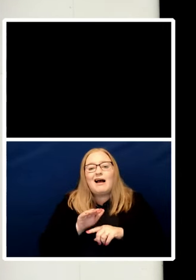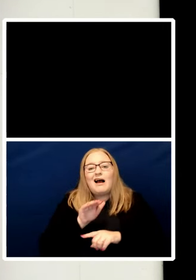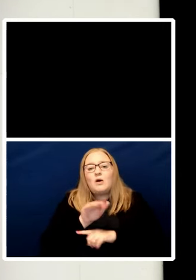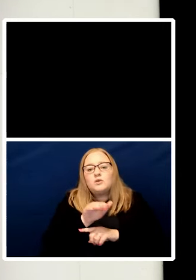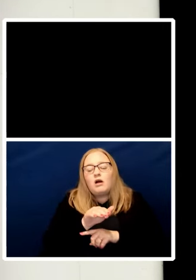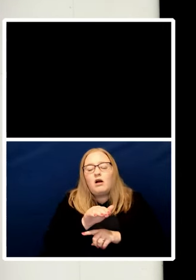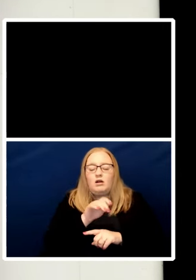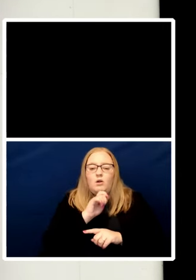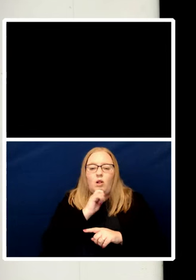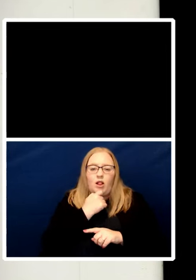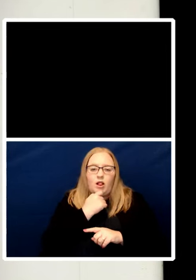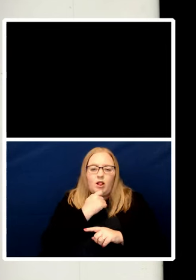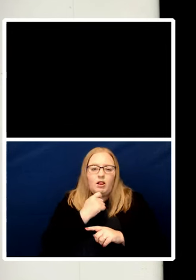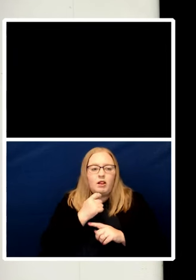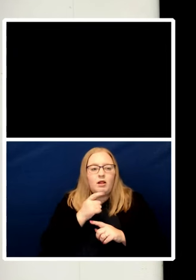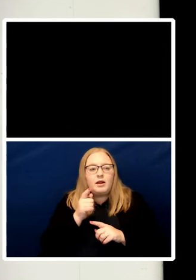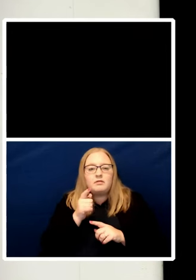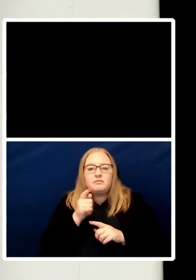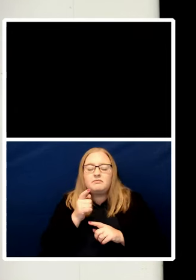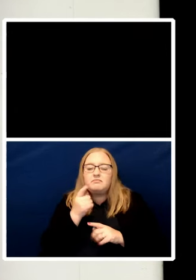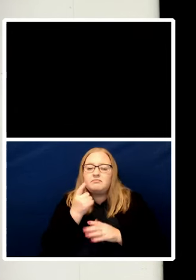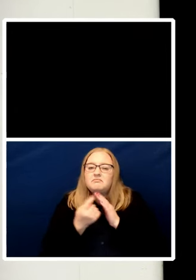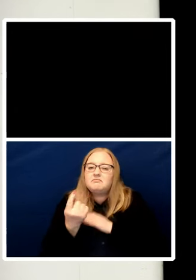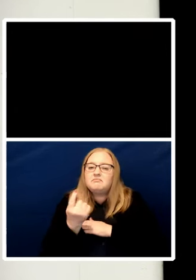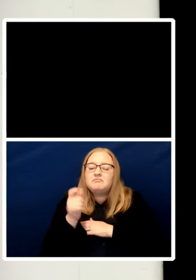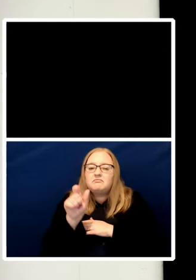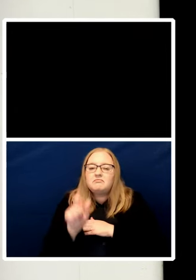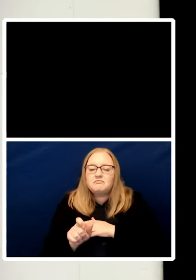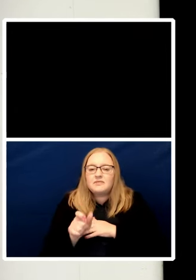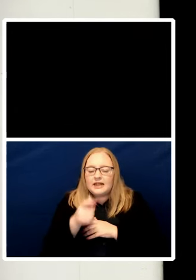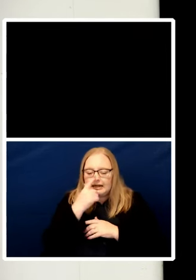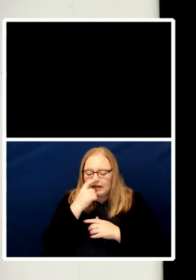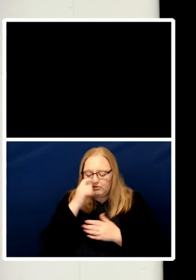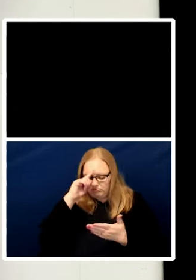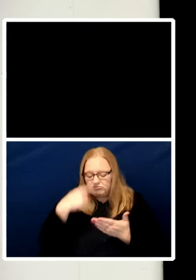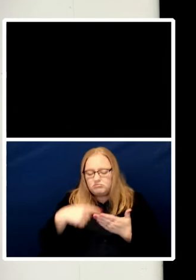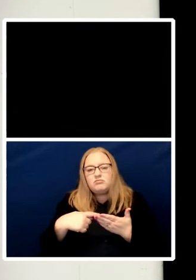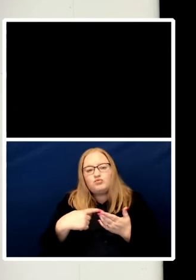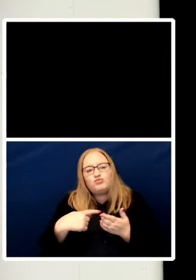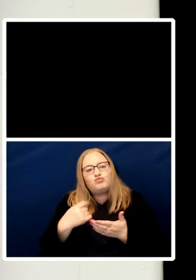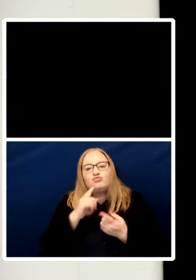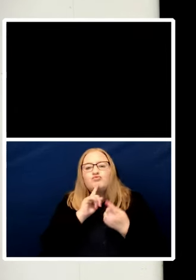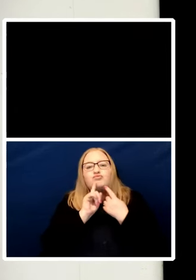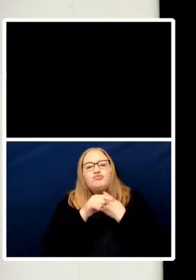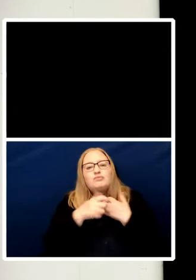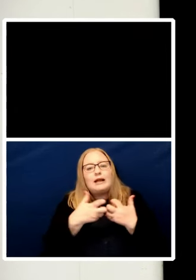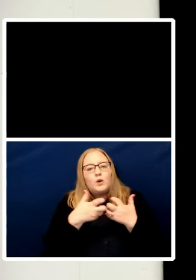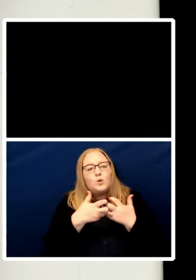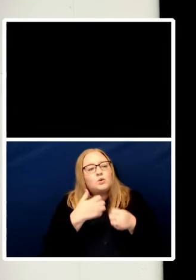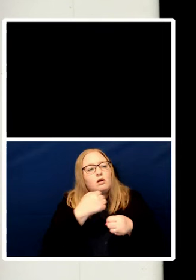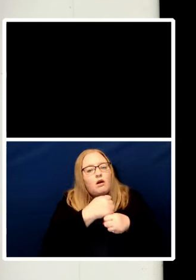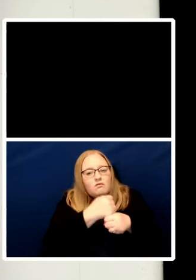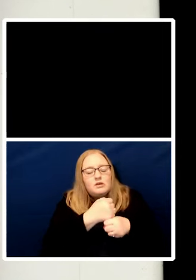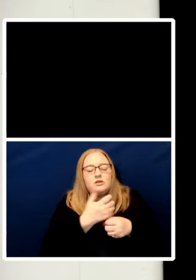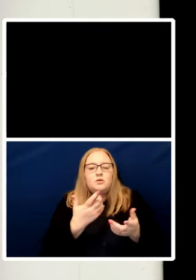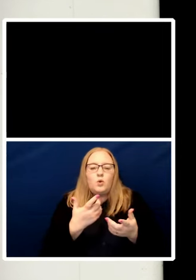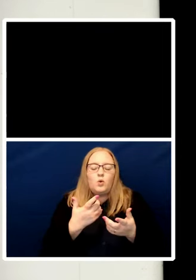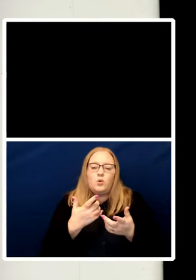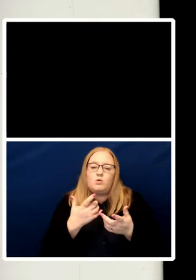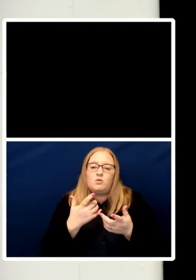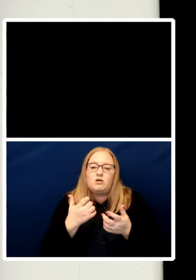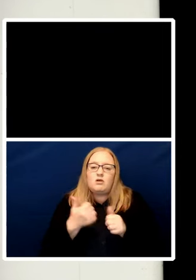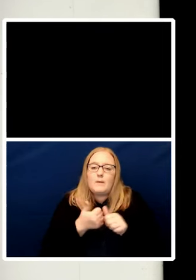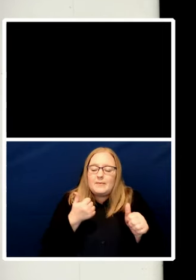of a corporation or a government. In extreme circumstances, they may decide